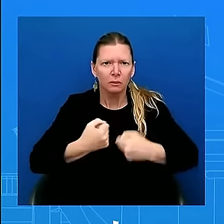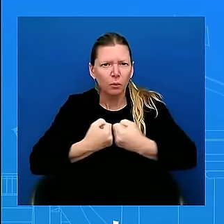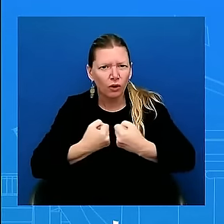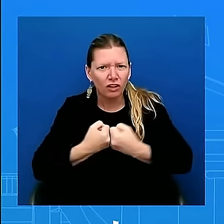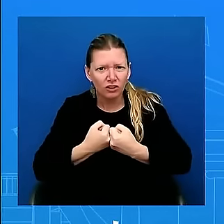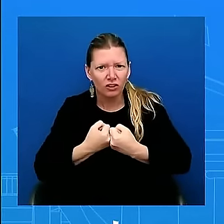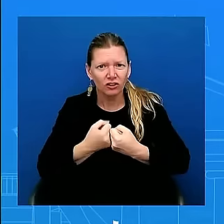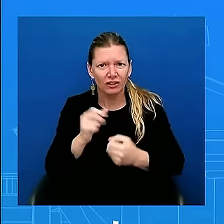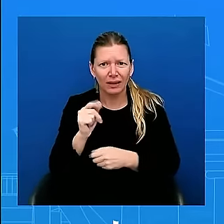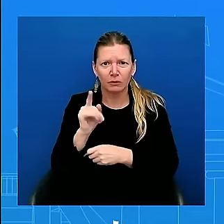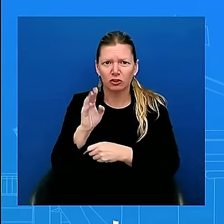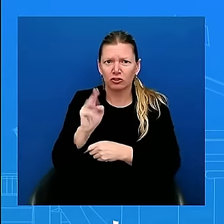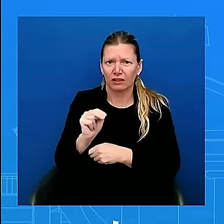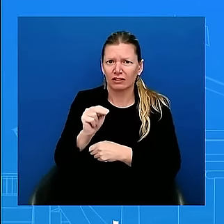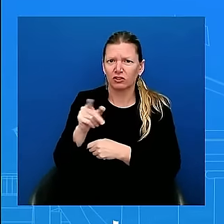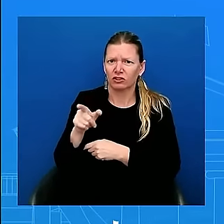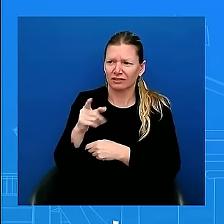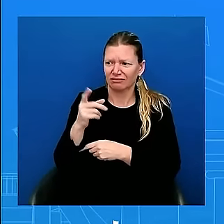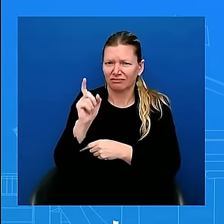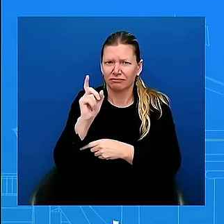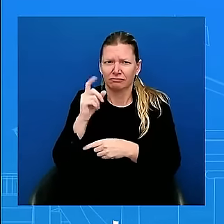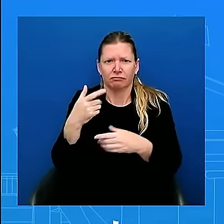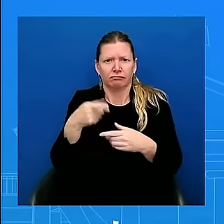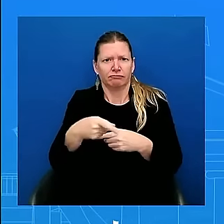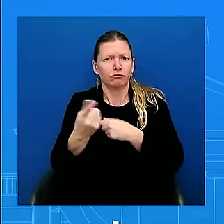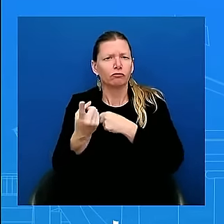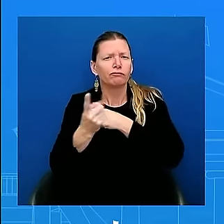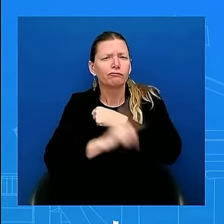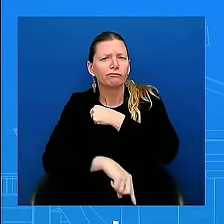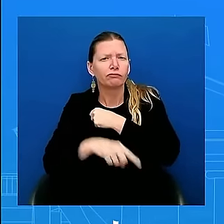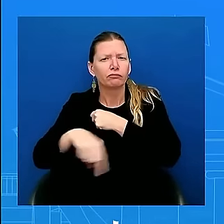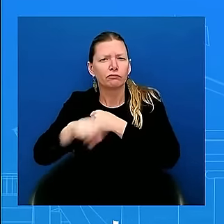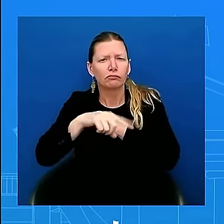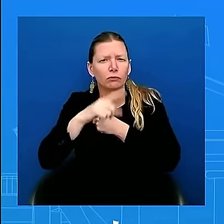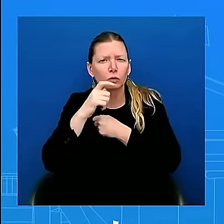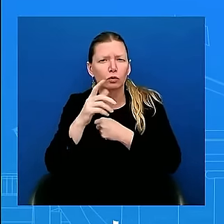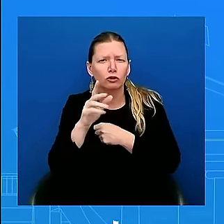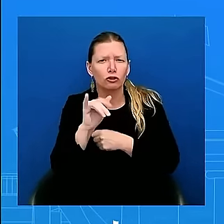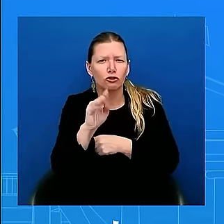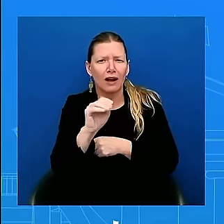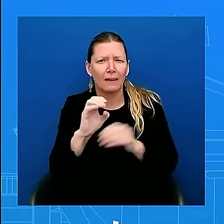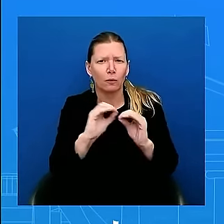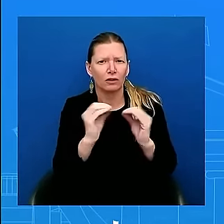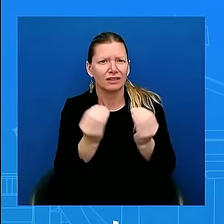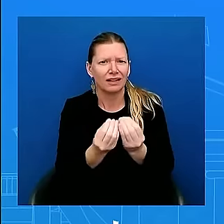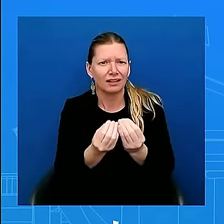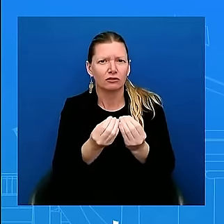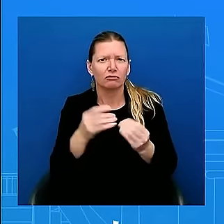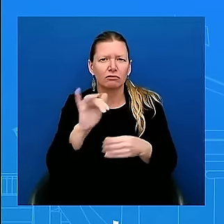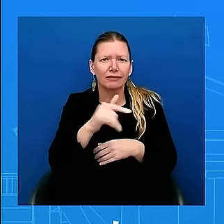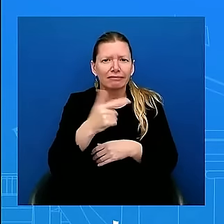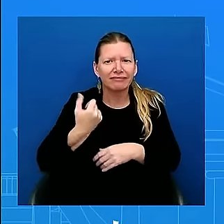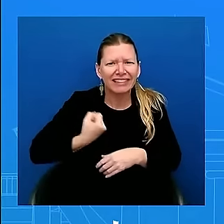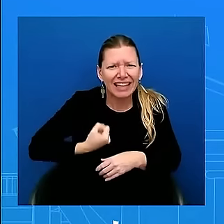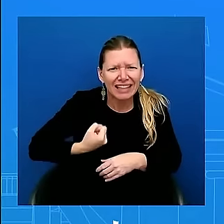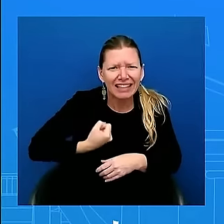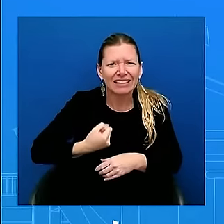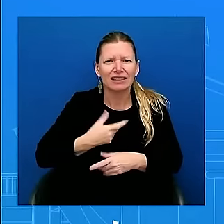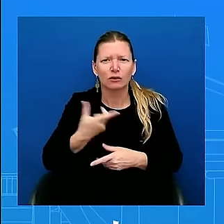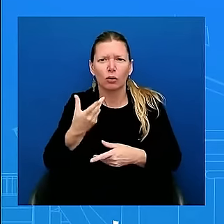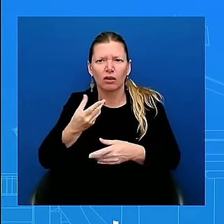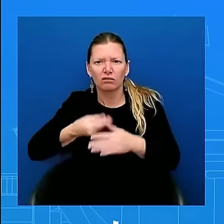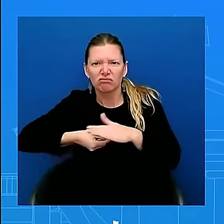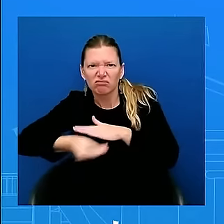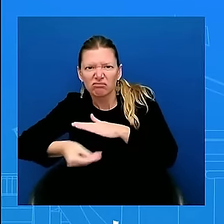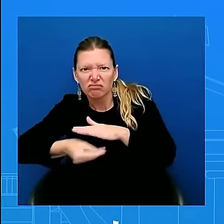organizations that are responsible for various criminal activities. That includes human smuggling and trafficking, gender-based violence, and